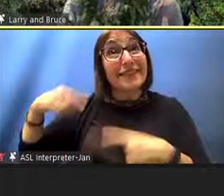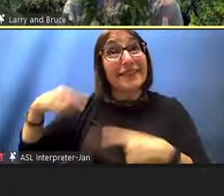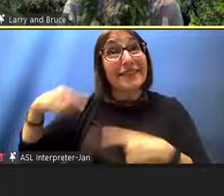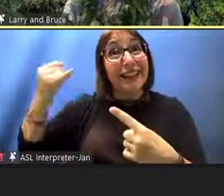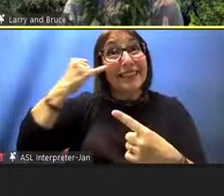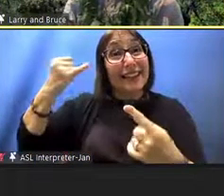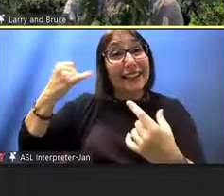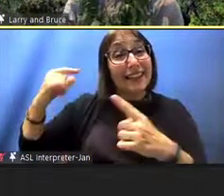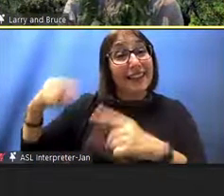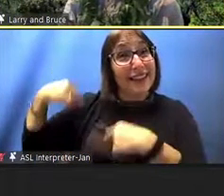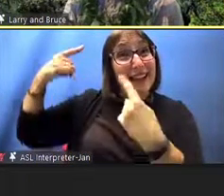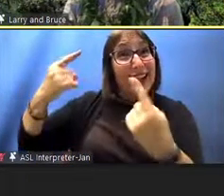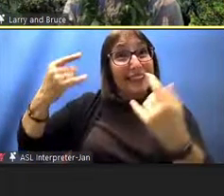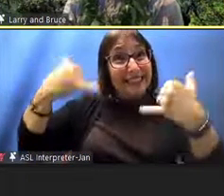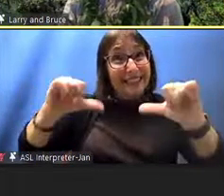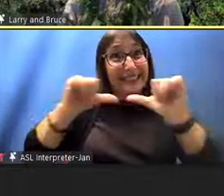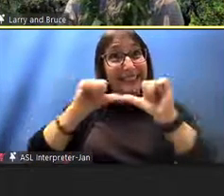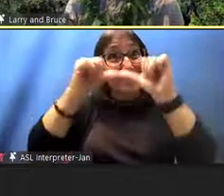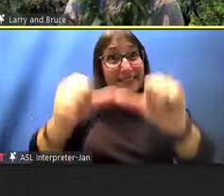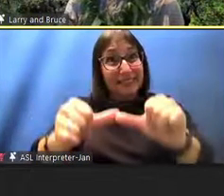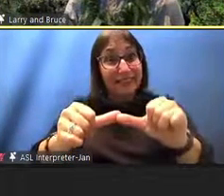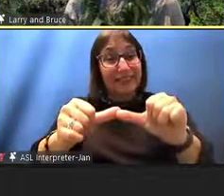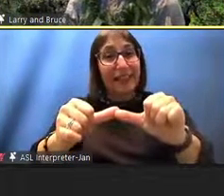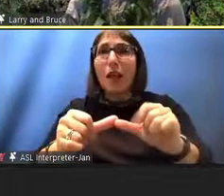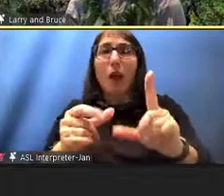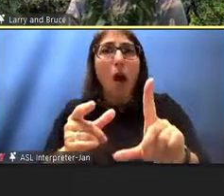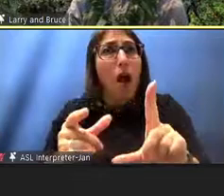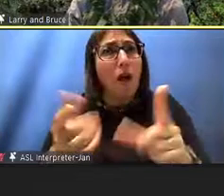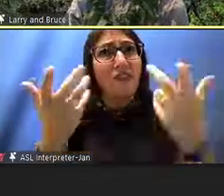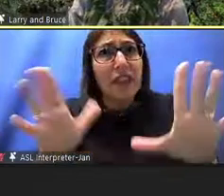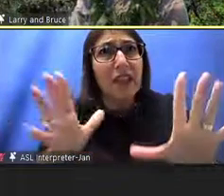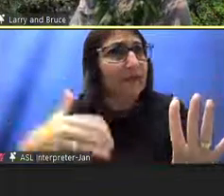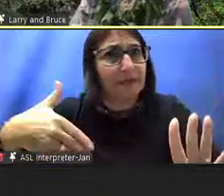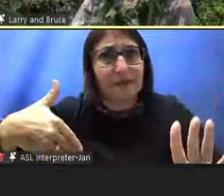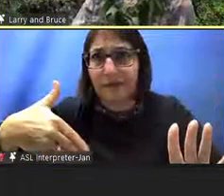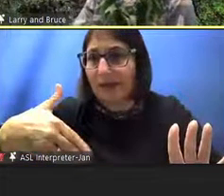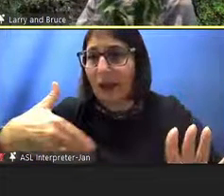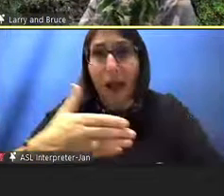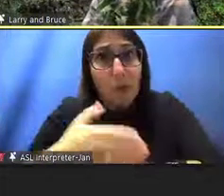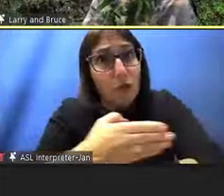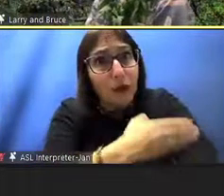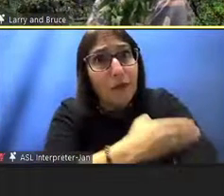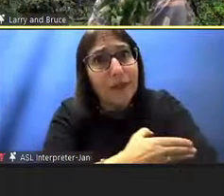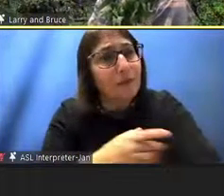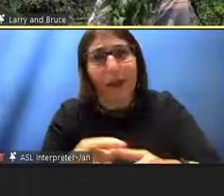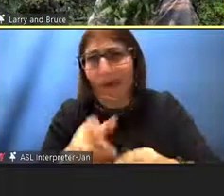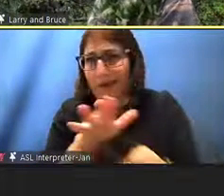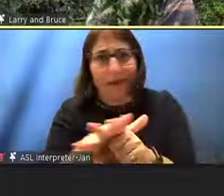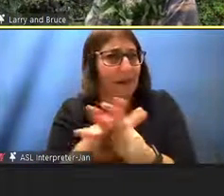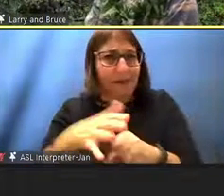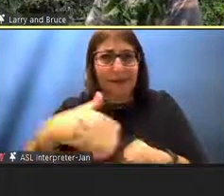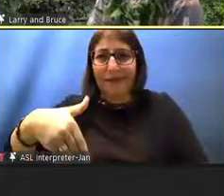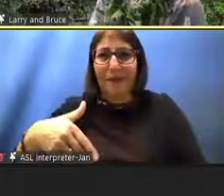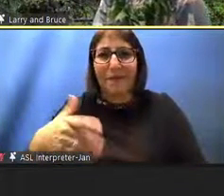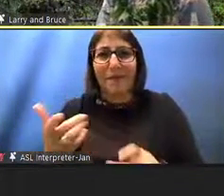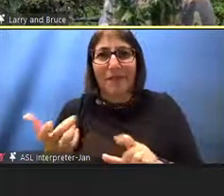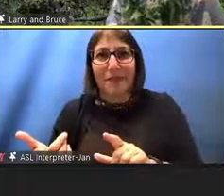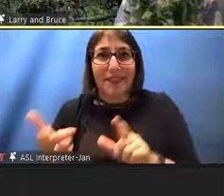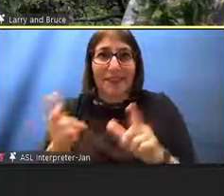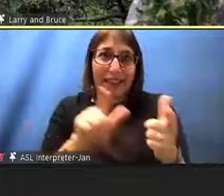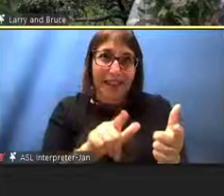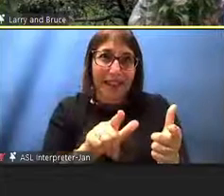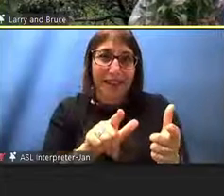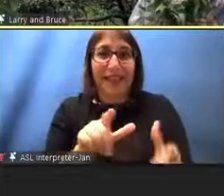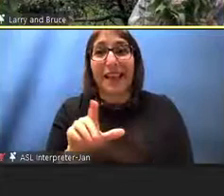as I said, much more to be done in spite of the progress that has occurred. I think now we're going to talk for a little bit about